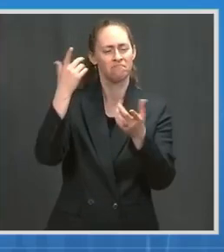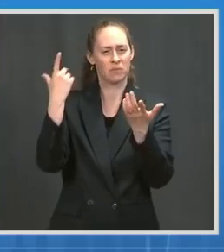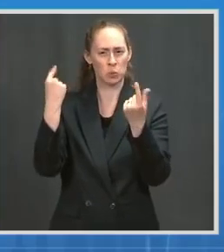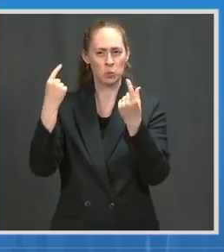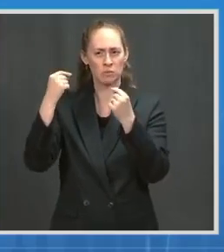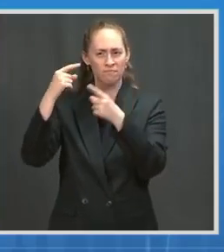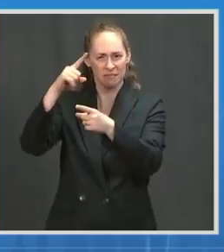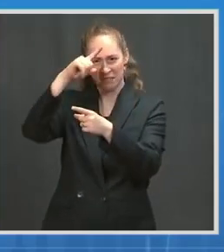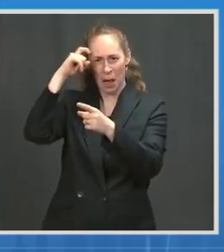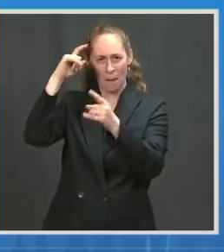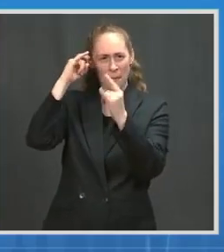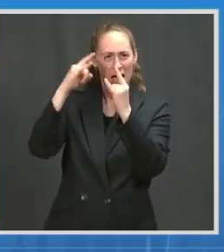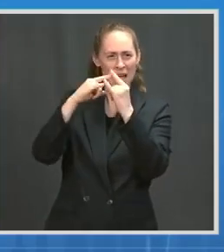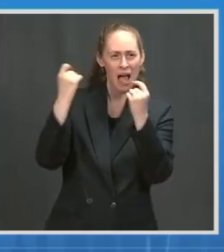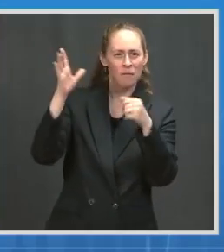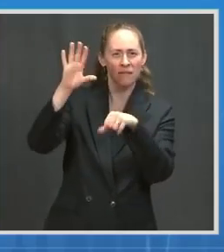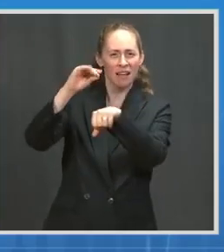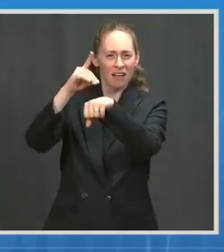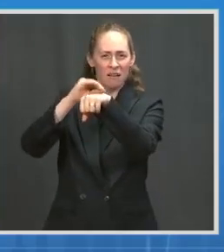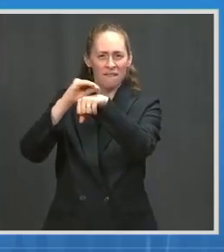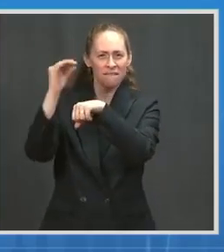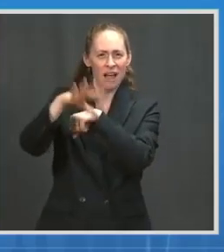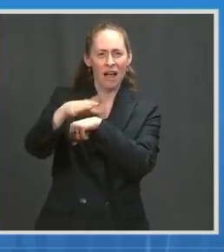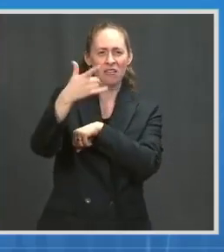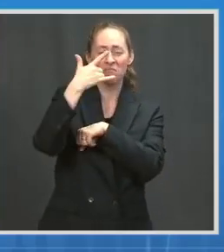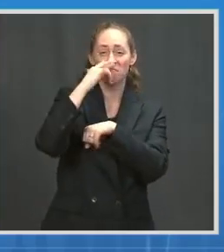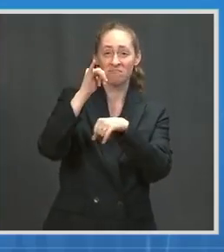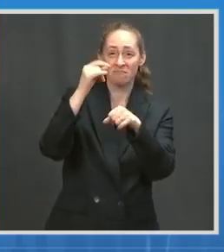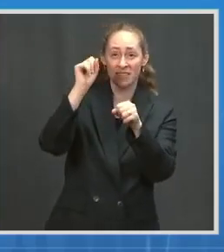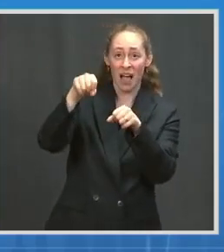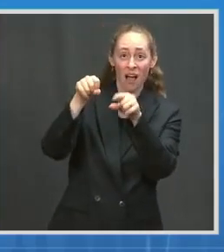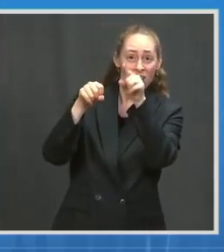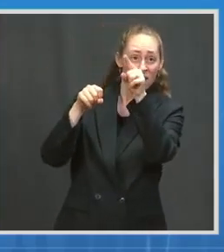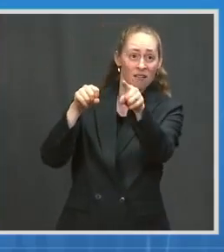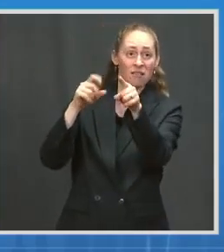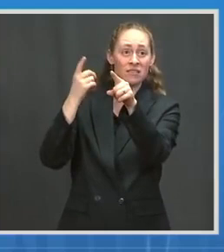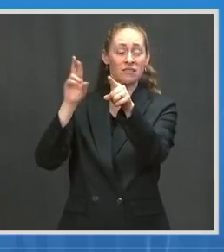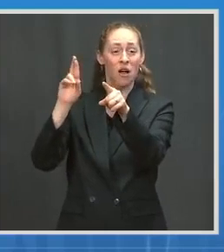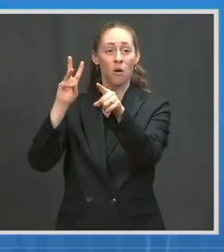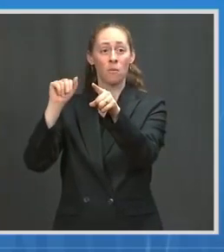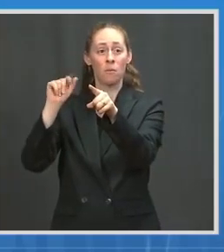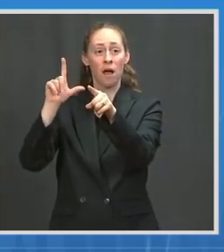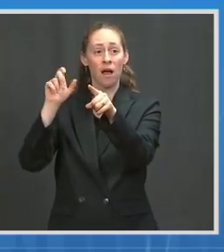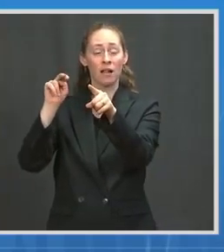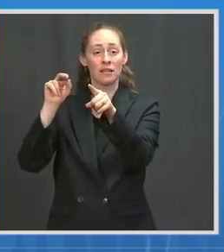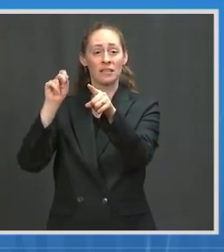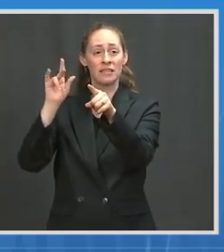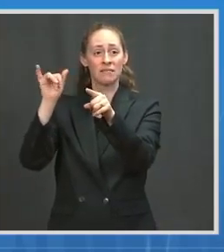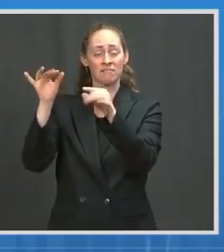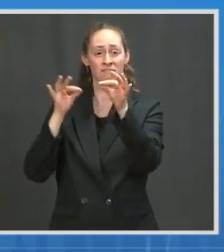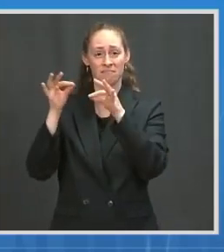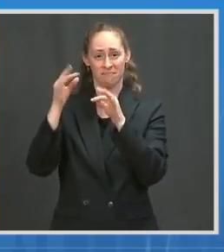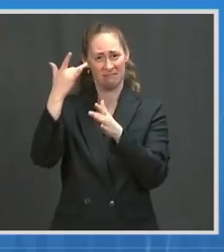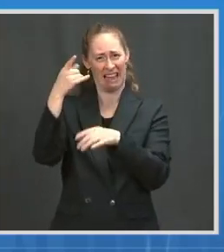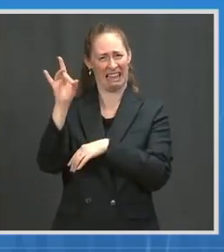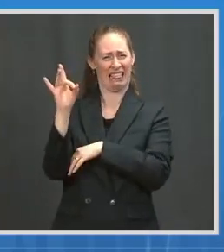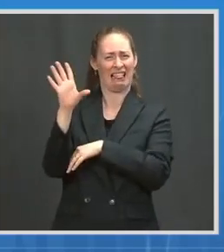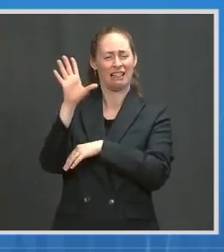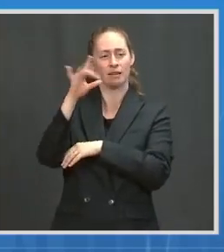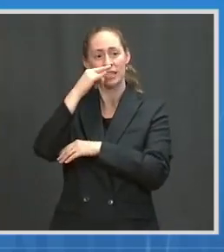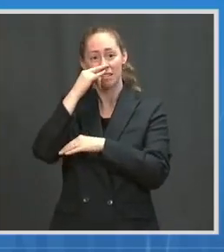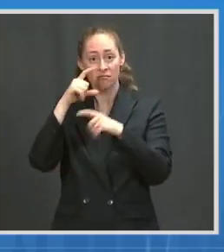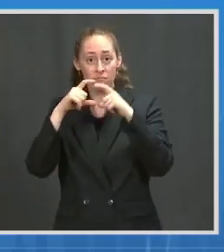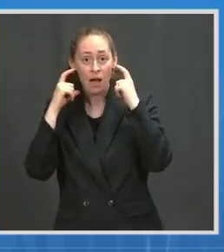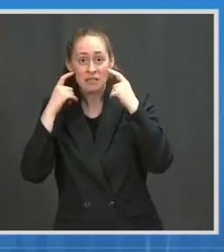Dr. Walensky could respond to some criticism about having kids wear masks outdoors, given that you guys have all